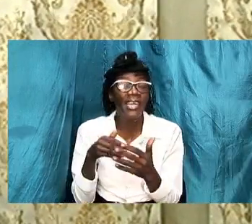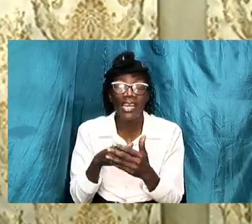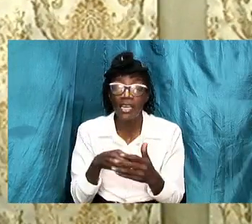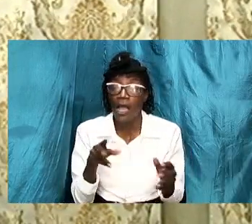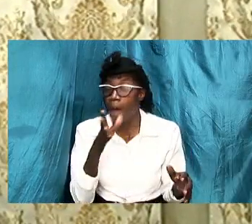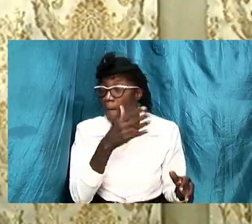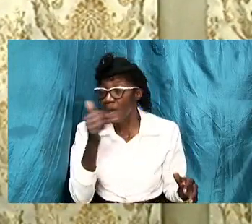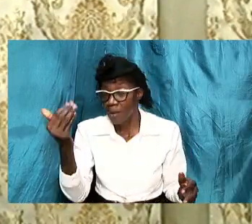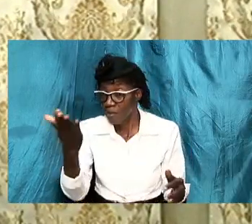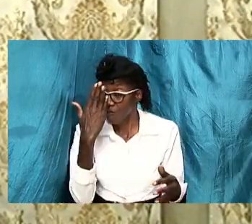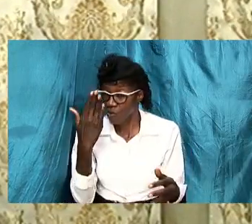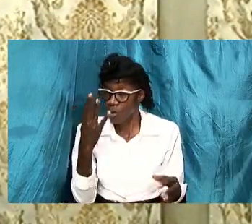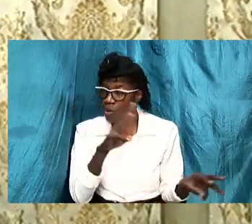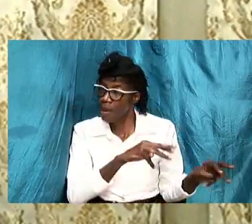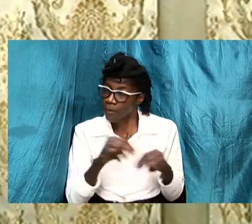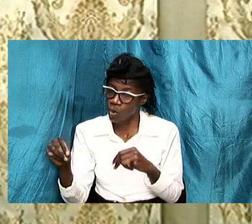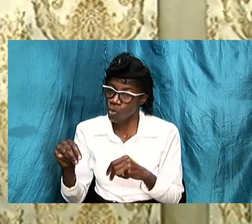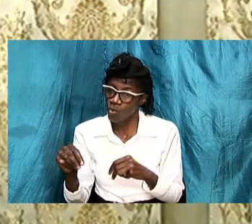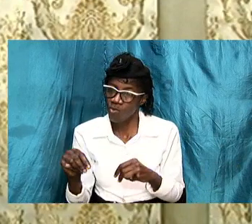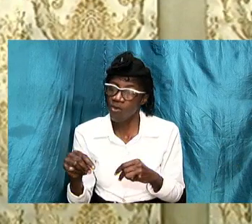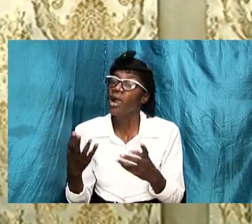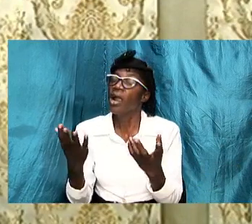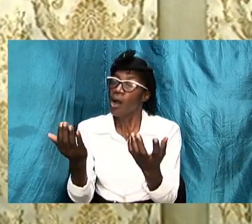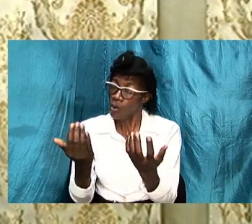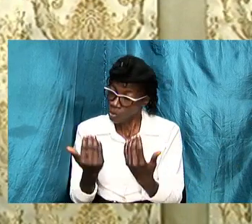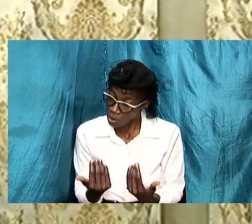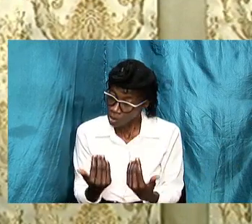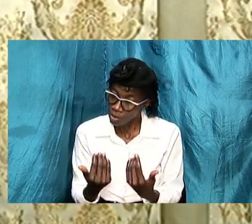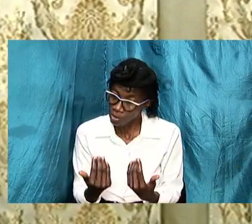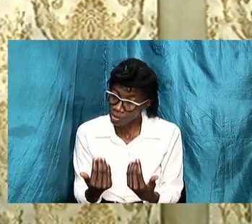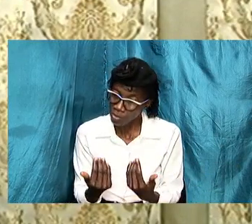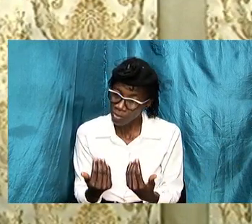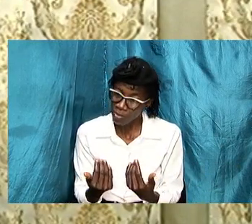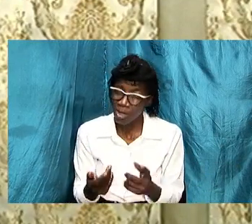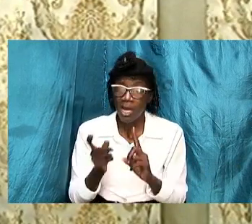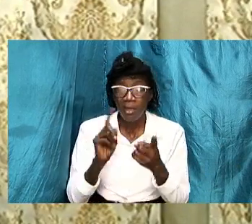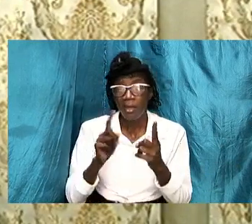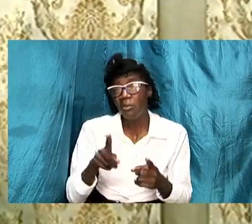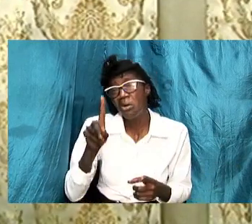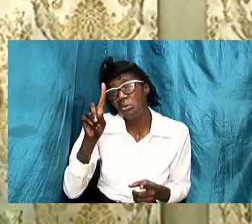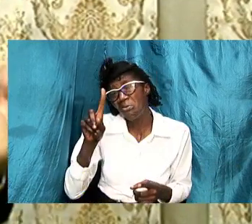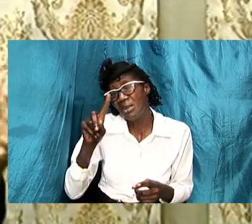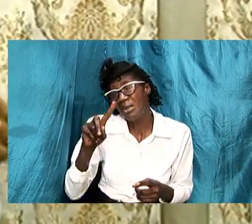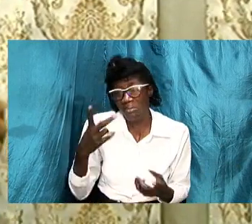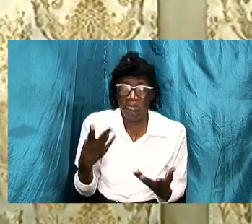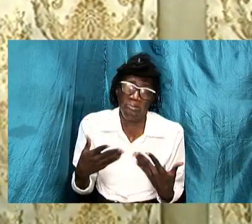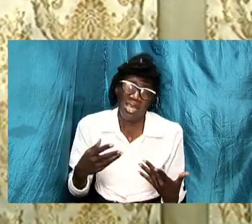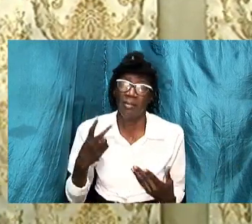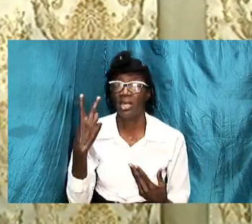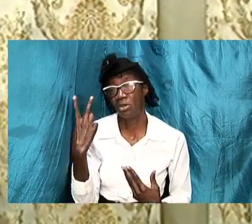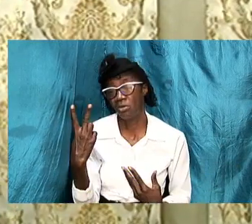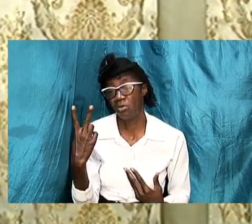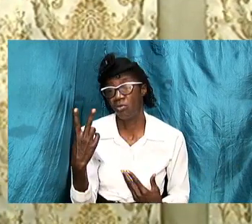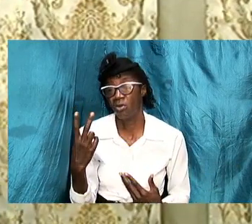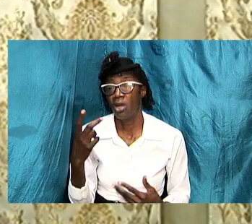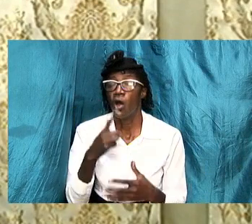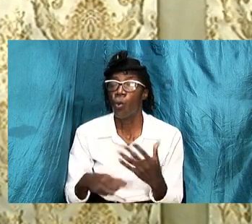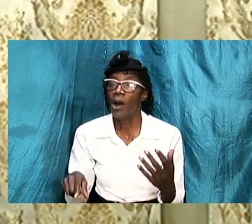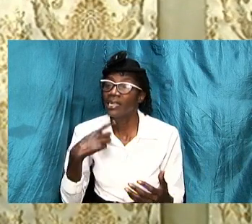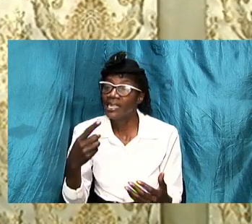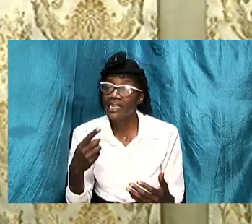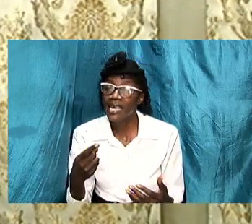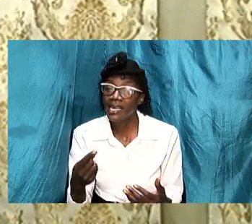and i would venture to mention one or two of the things that we have said before because of how